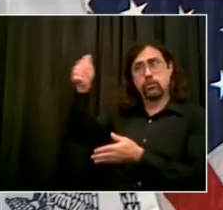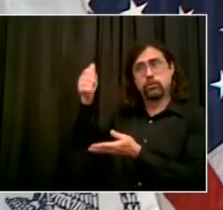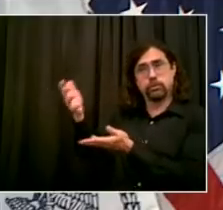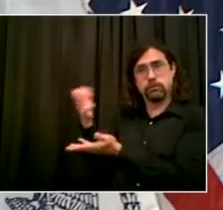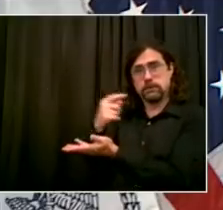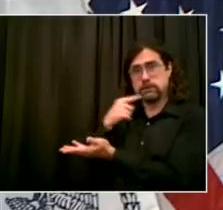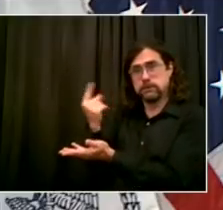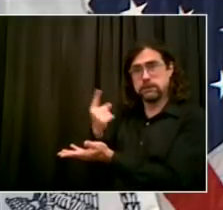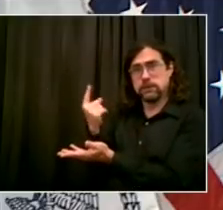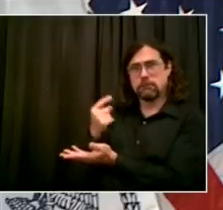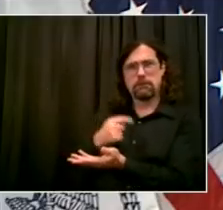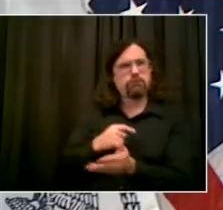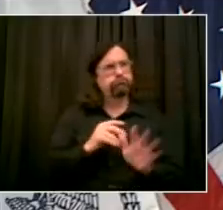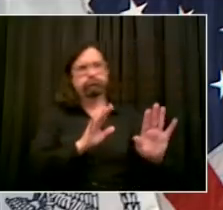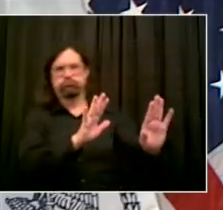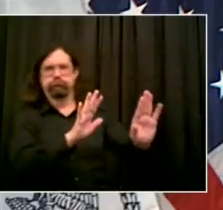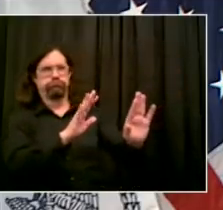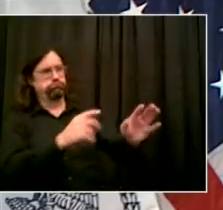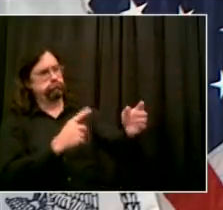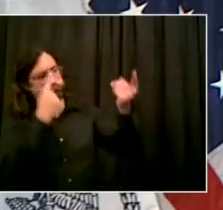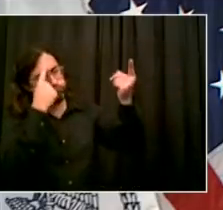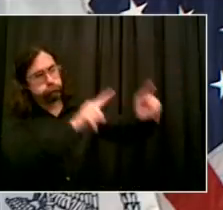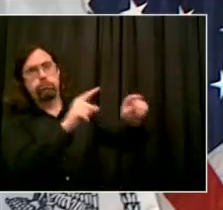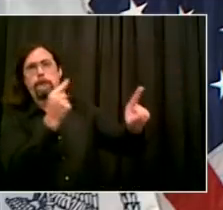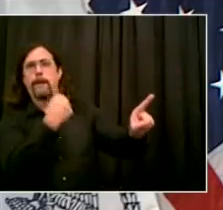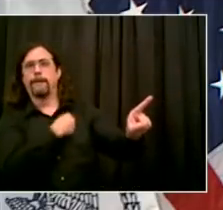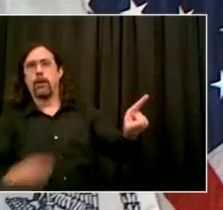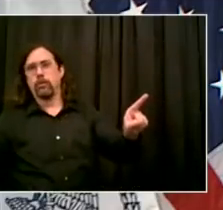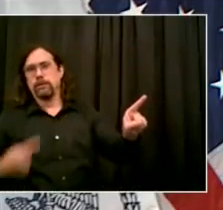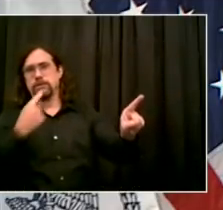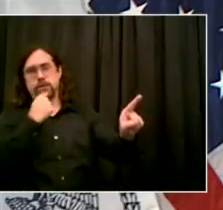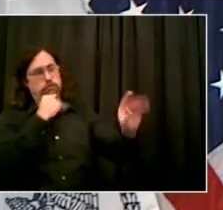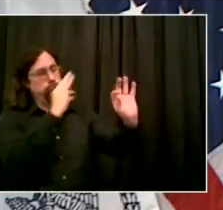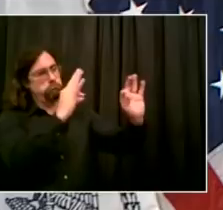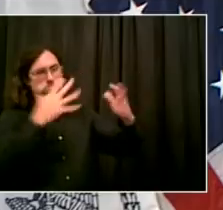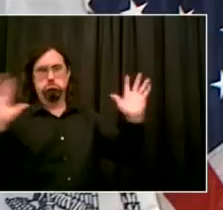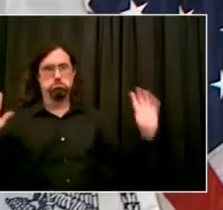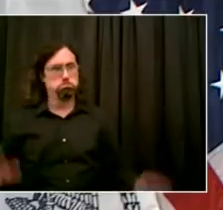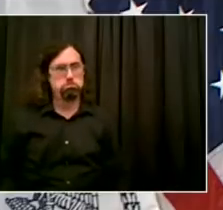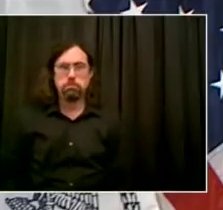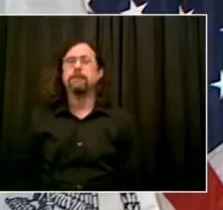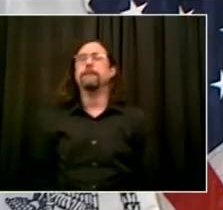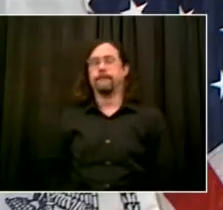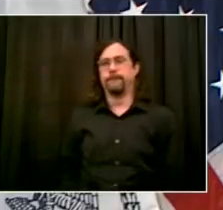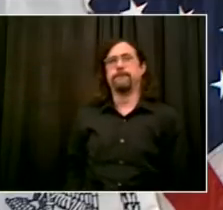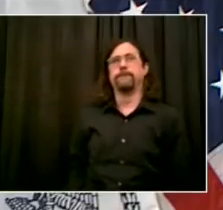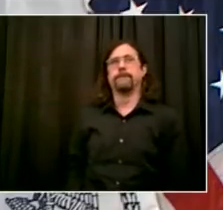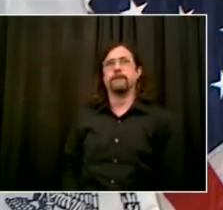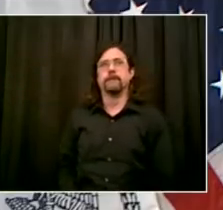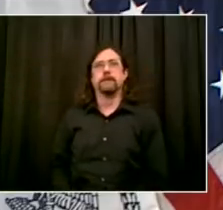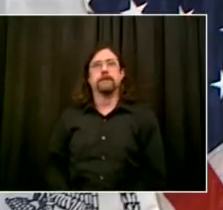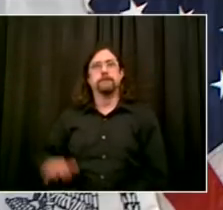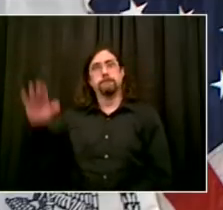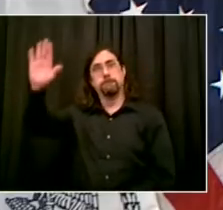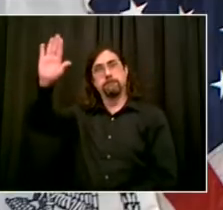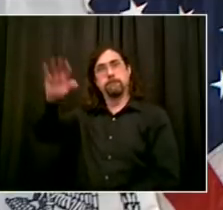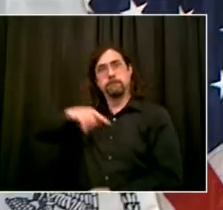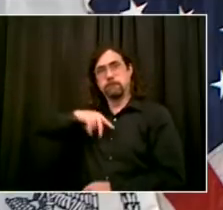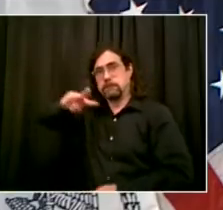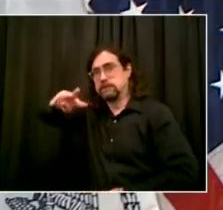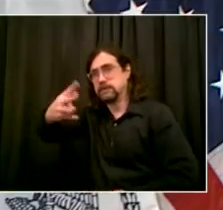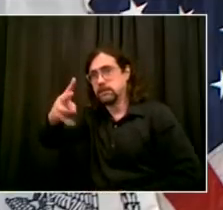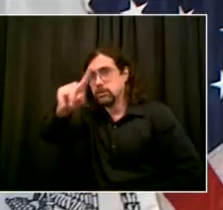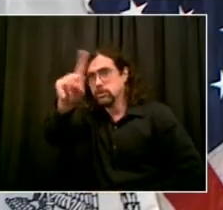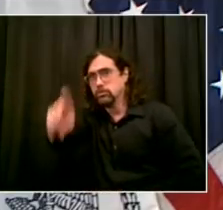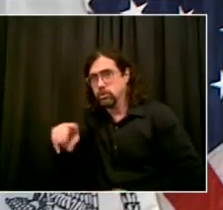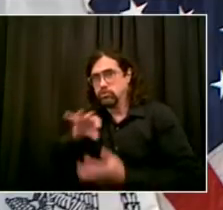schools, there's over 100,000 students who are homeless and they've gotten iPads at the moment. They're getting busing. But what